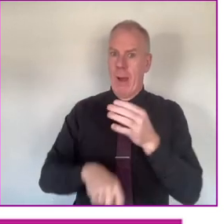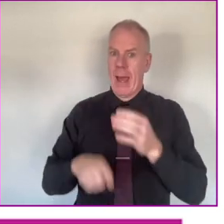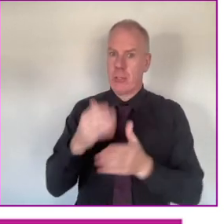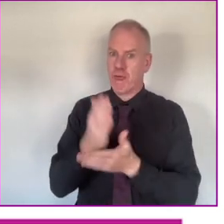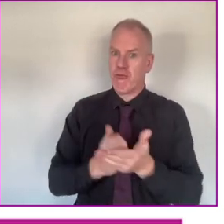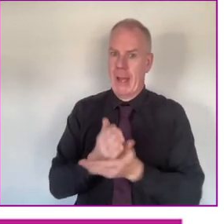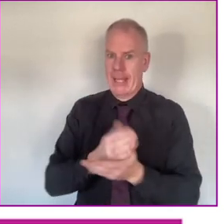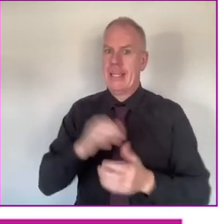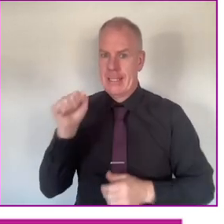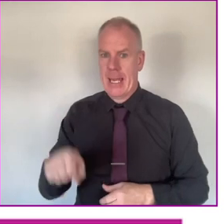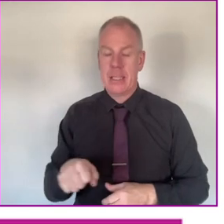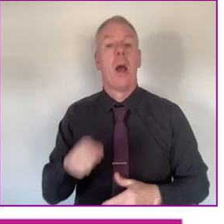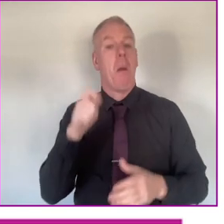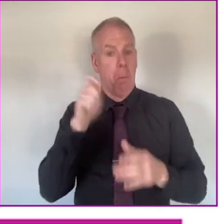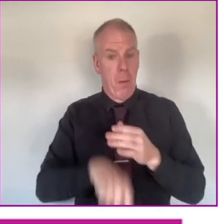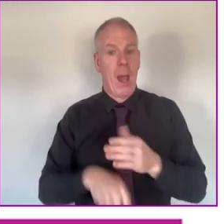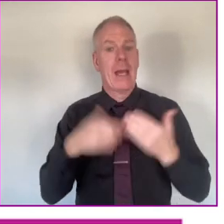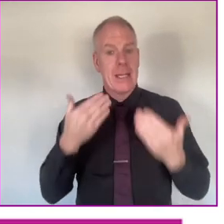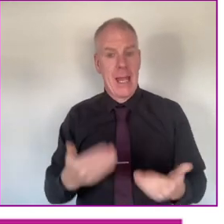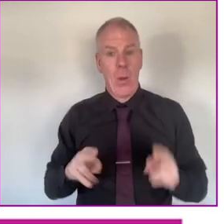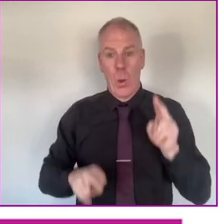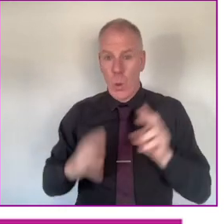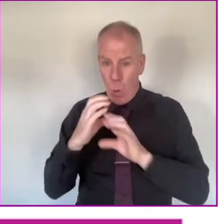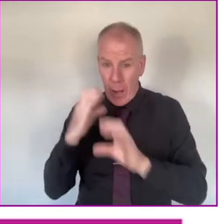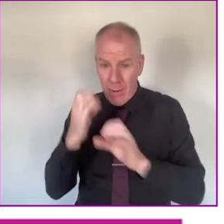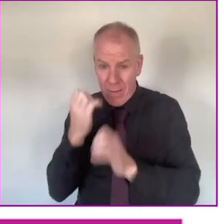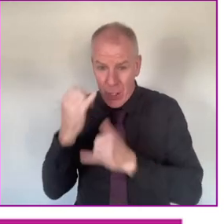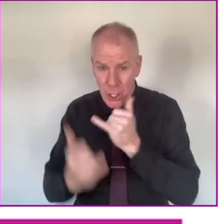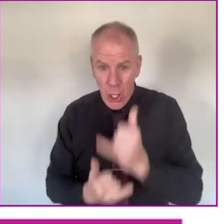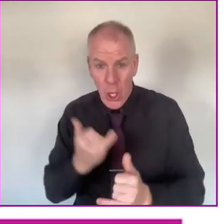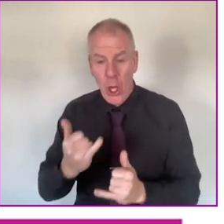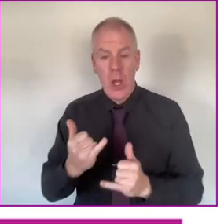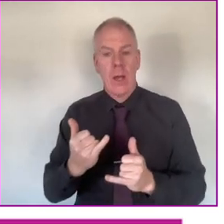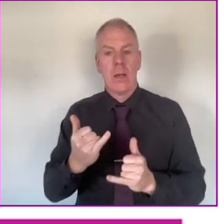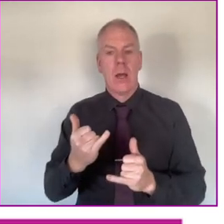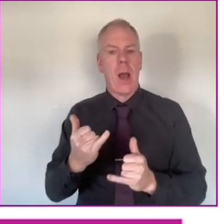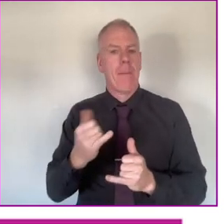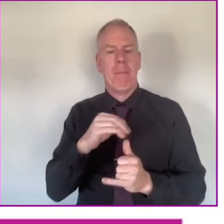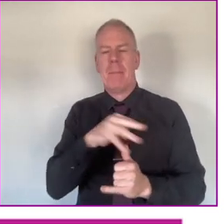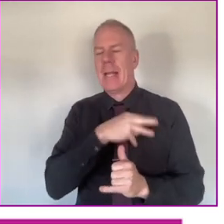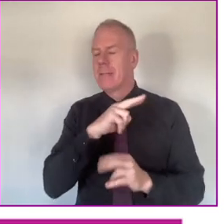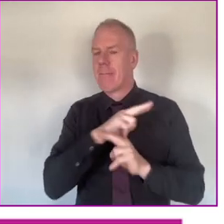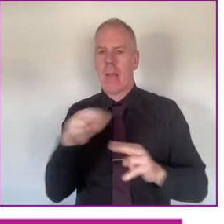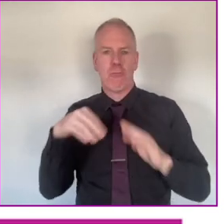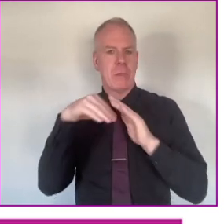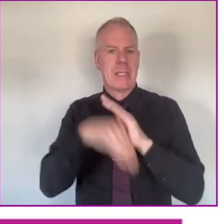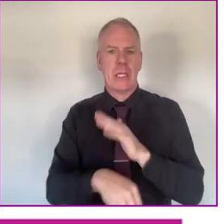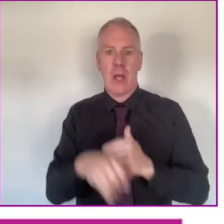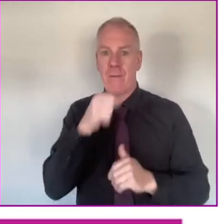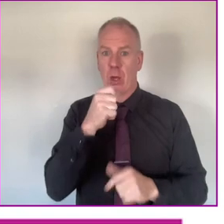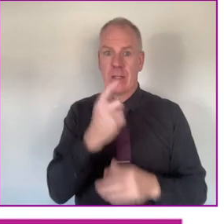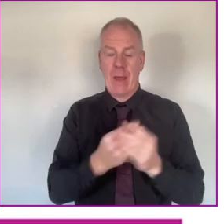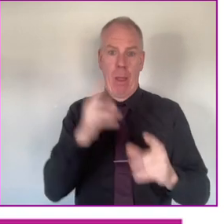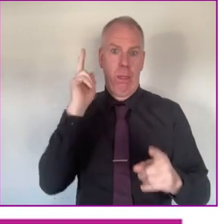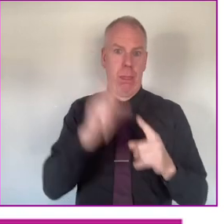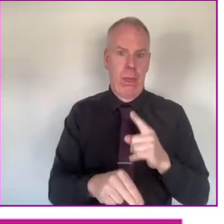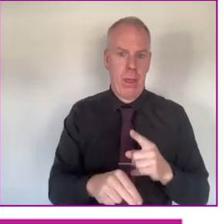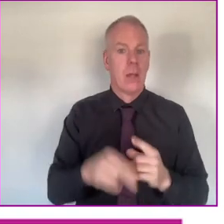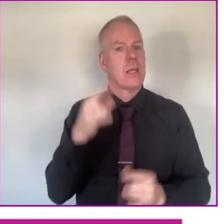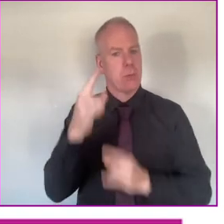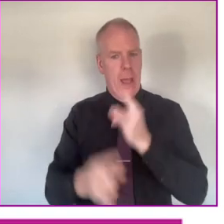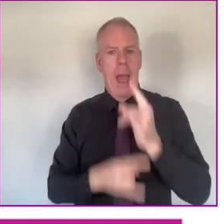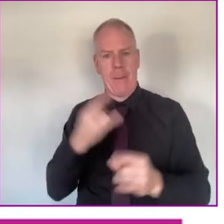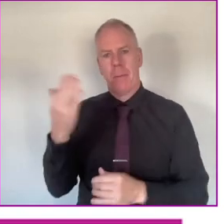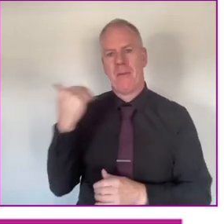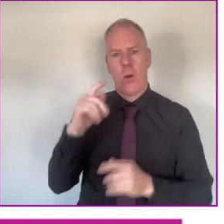train, right? So they are buying them and they're buying new carriages every year and let us not go into recession because it might be the first thing that gets cut.